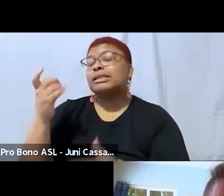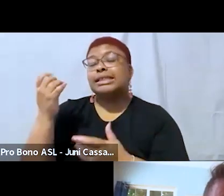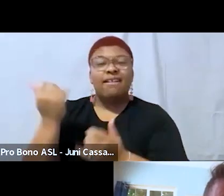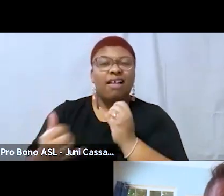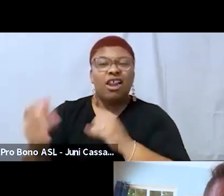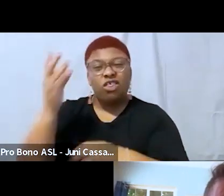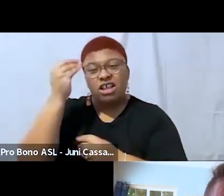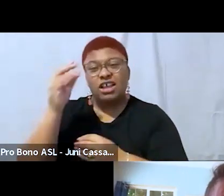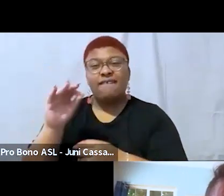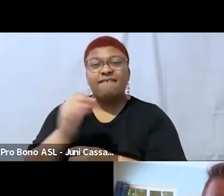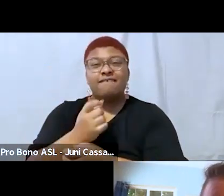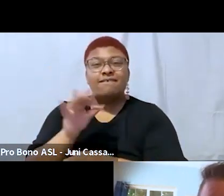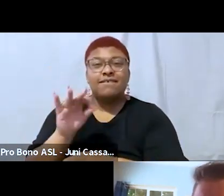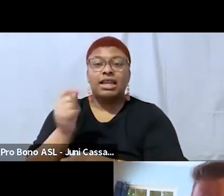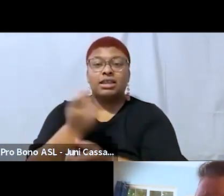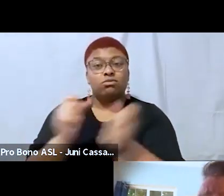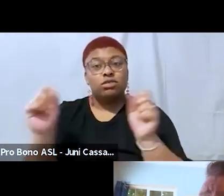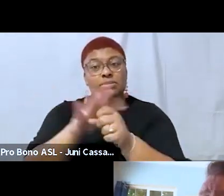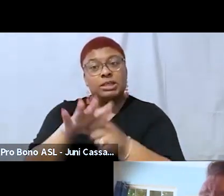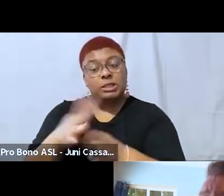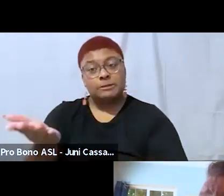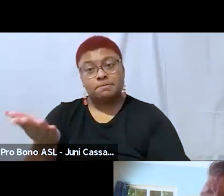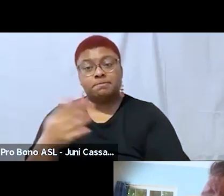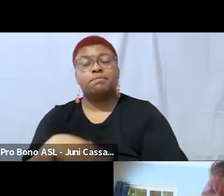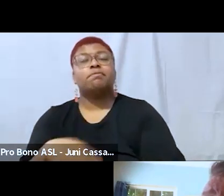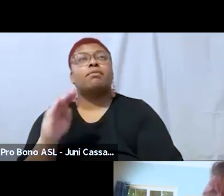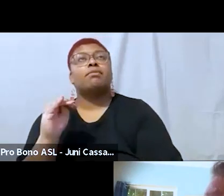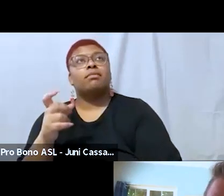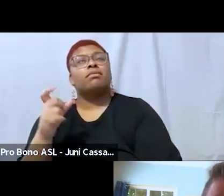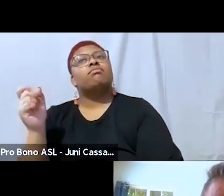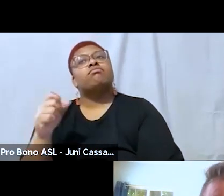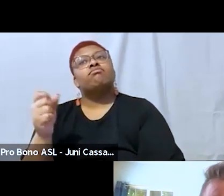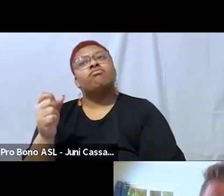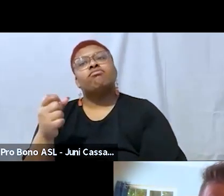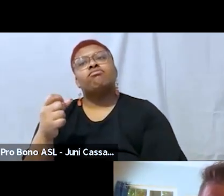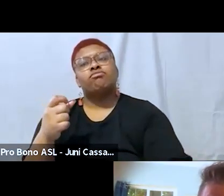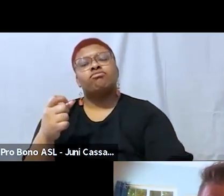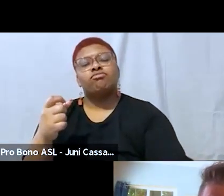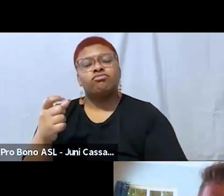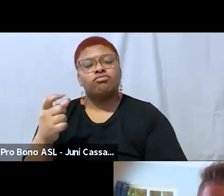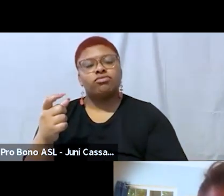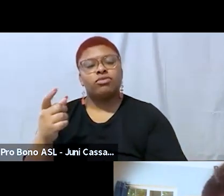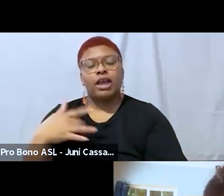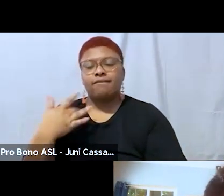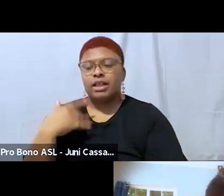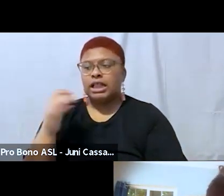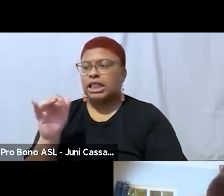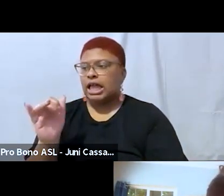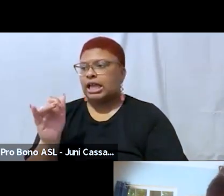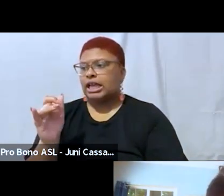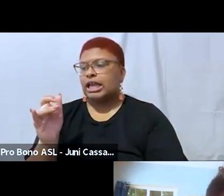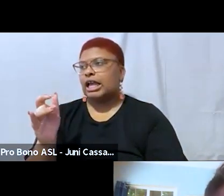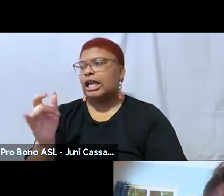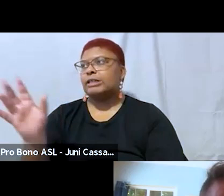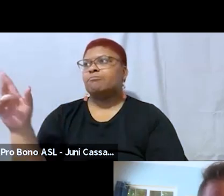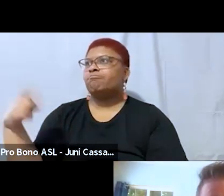yeah um i i feel like in in all of my organizing